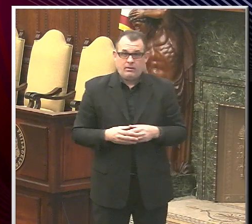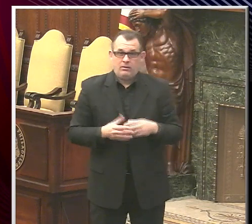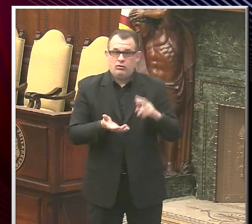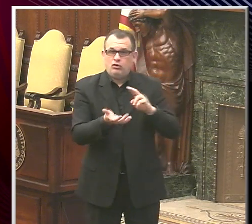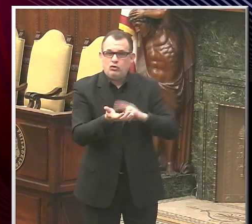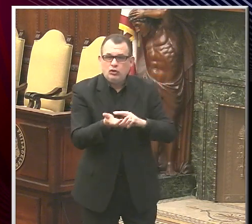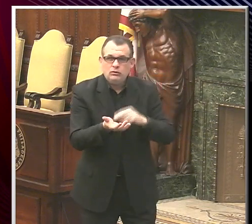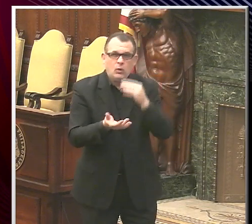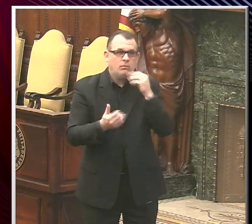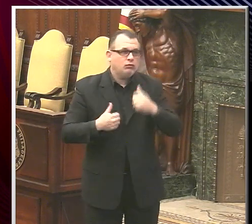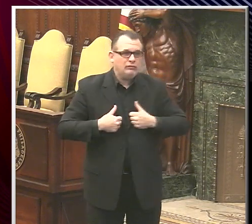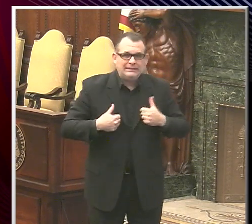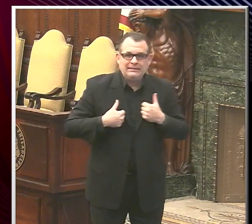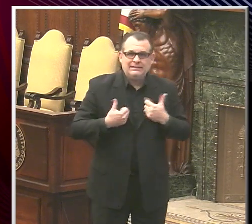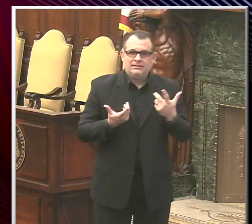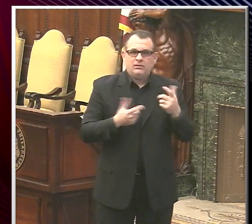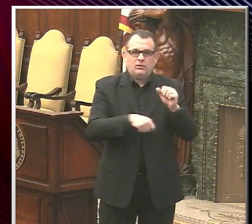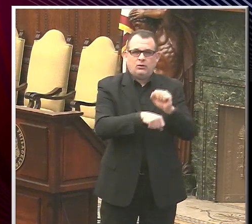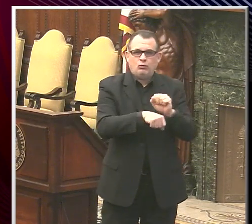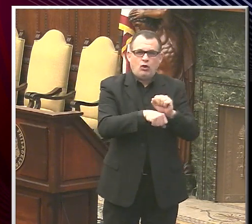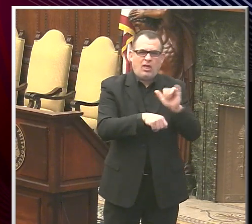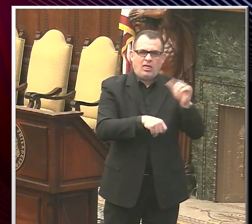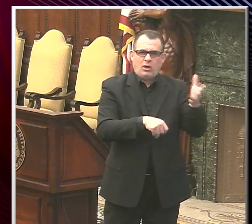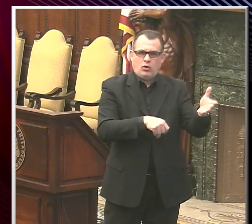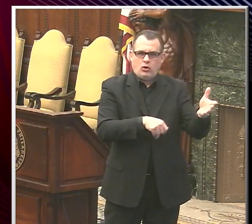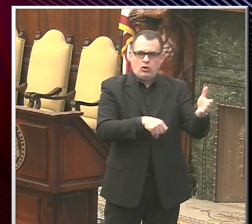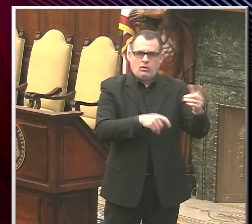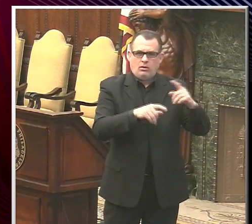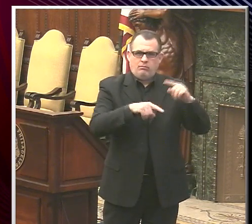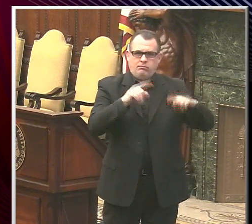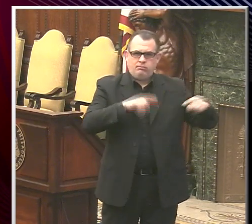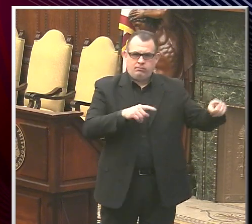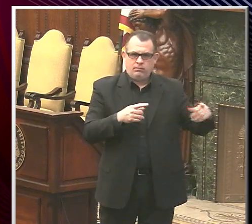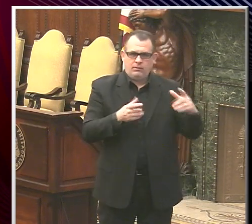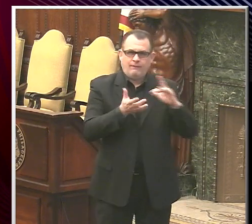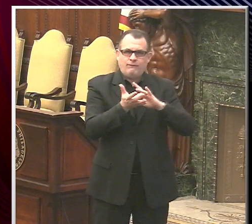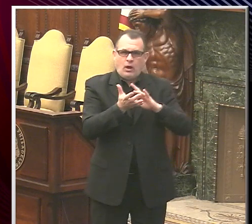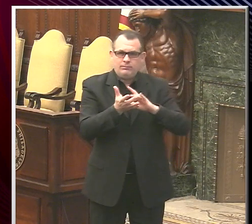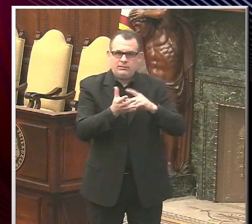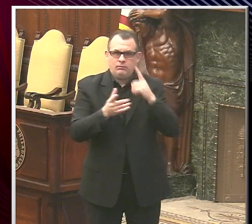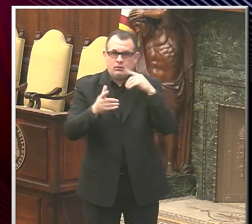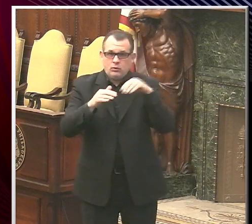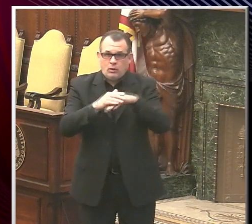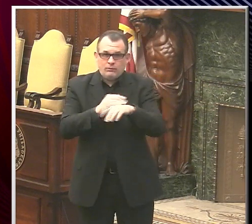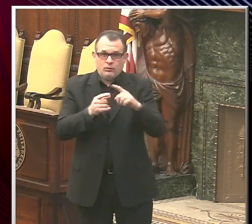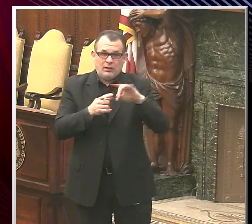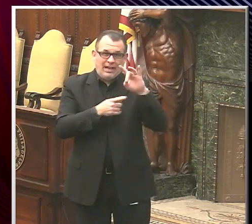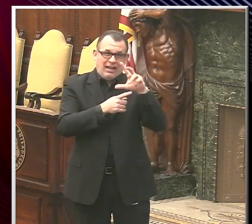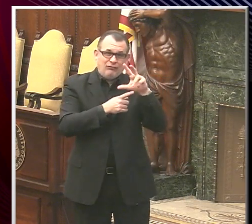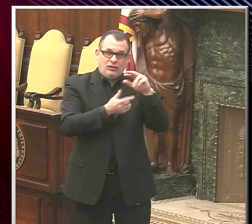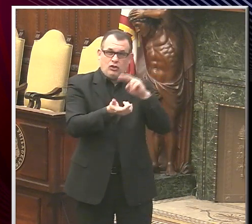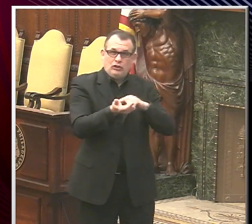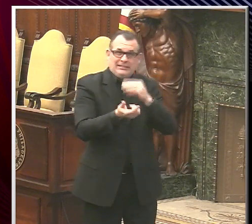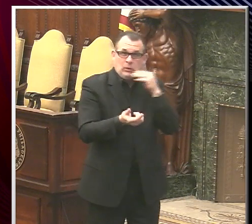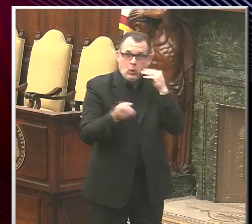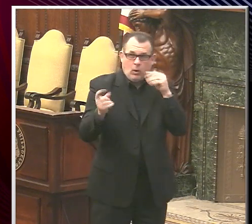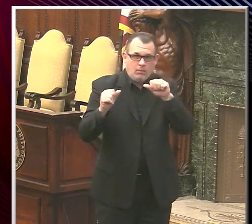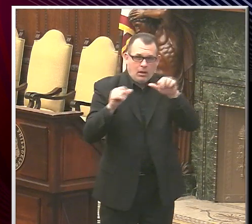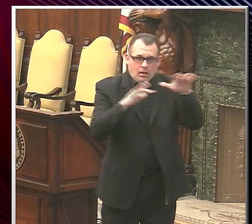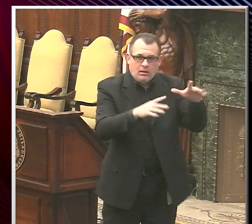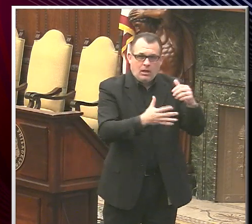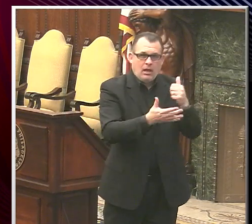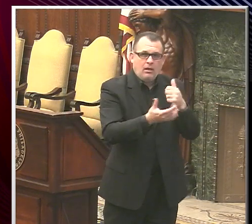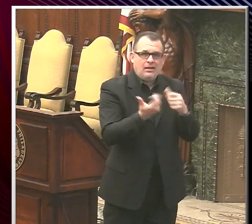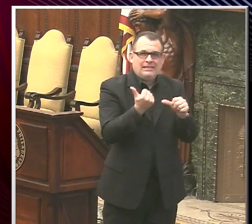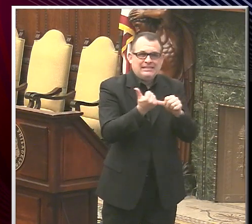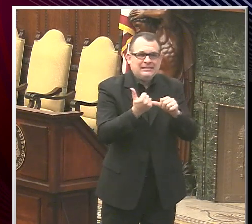facilities or facilities like that. So there are teams from the pharmacies that have visited 83 nursing homes, assisted living facilities, and